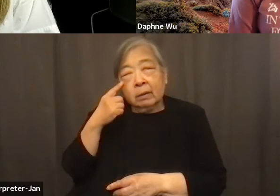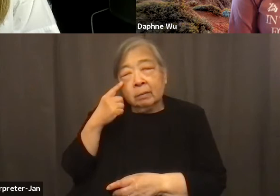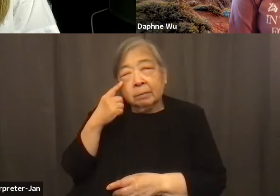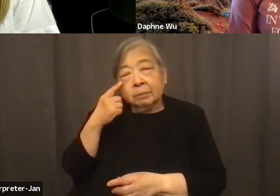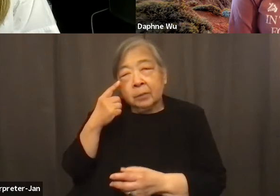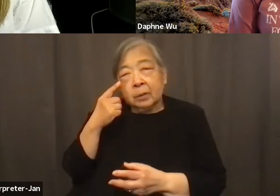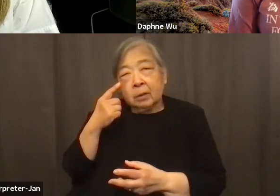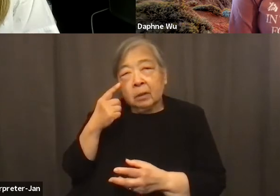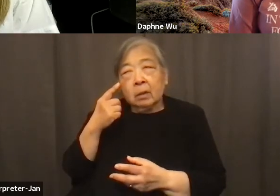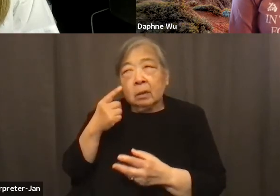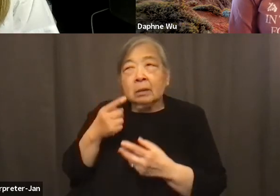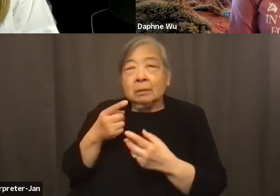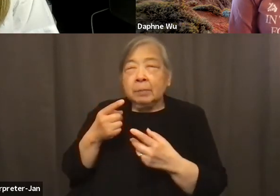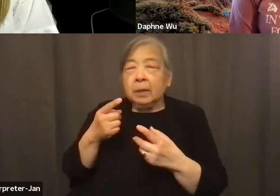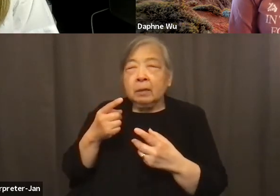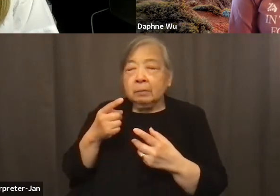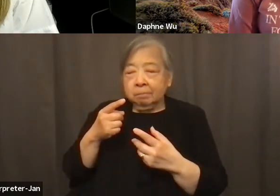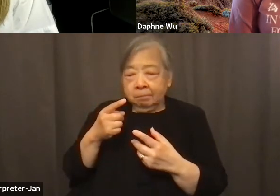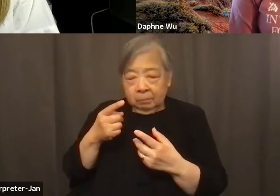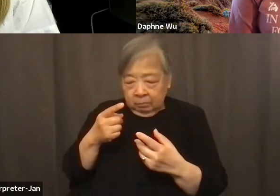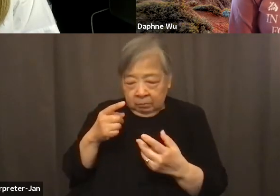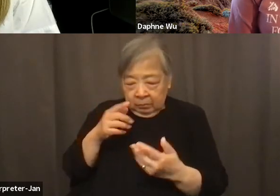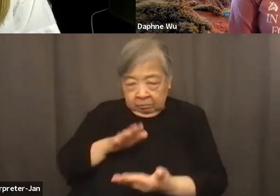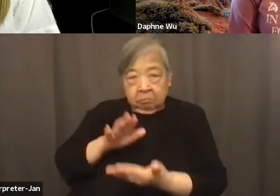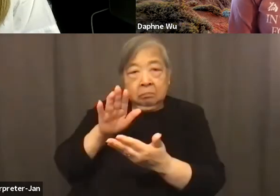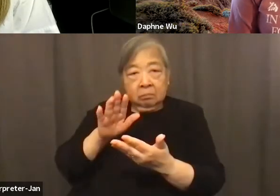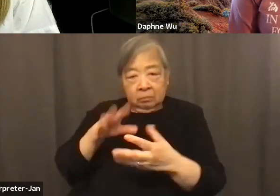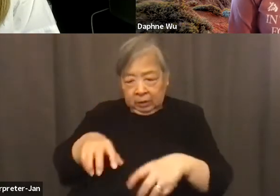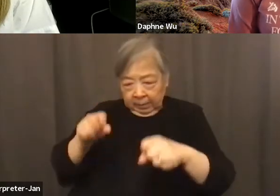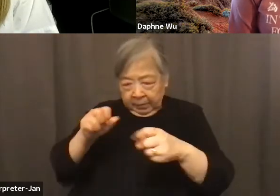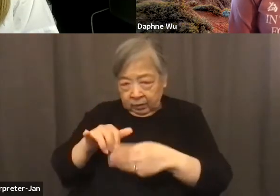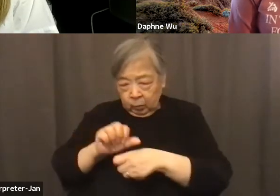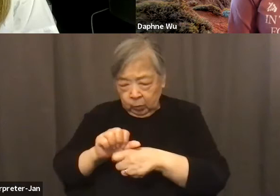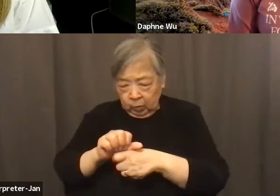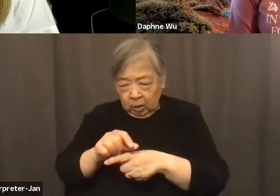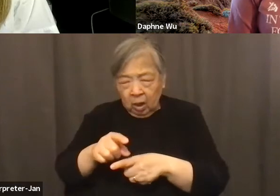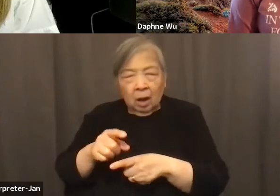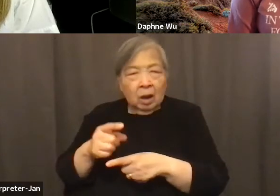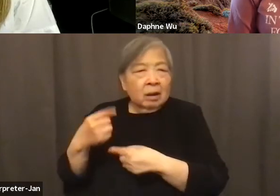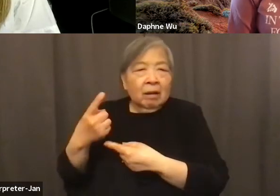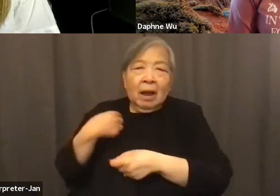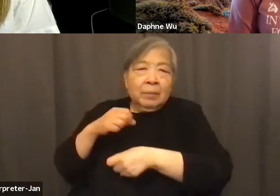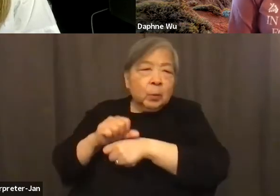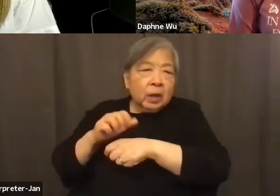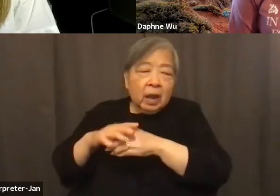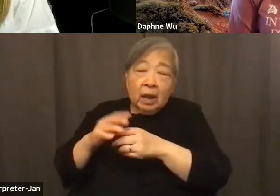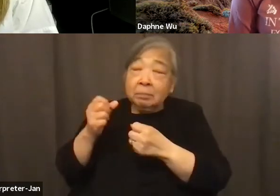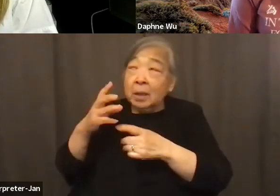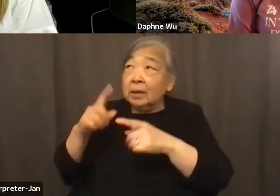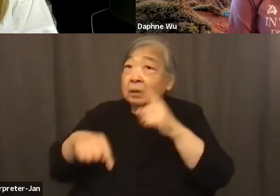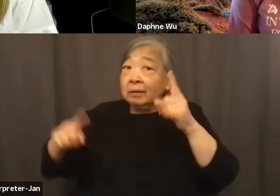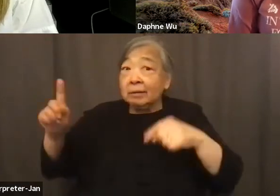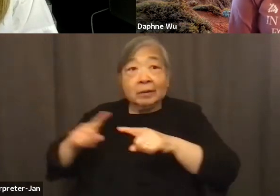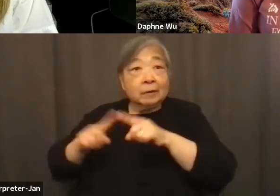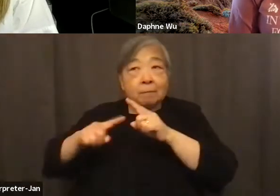of coming to this work, I've been working on just many random creative projects.